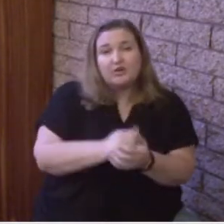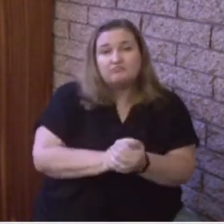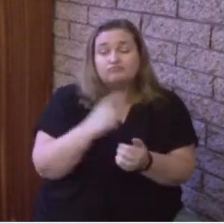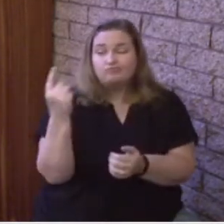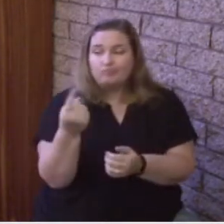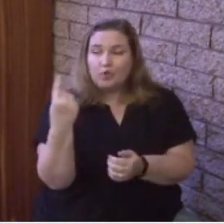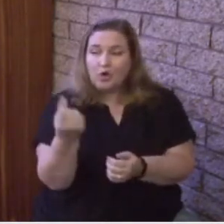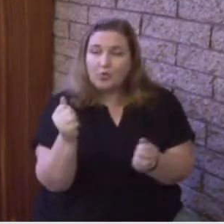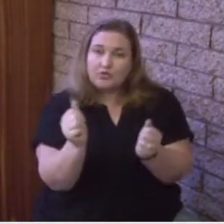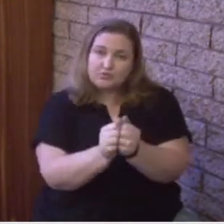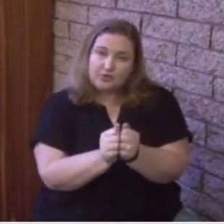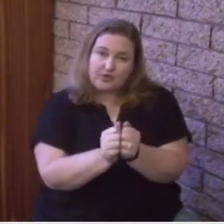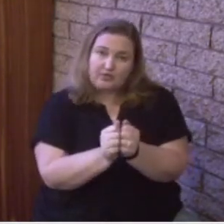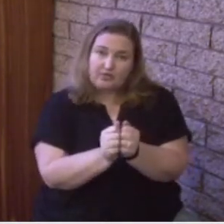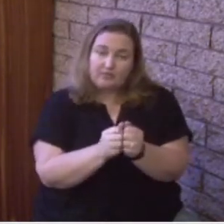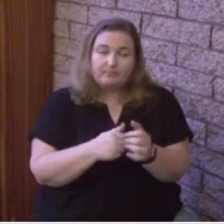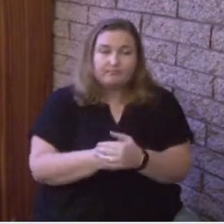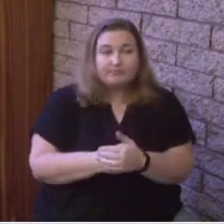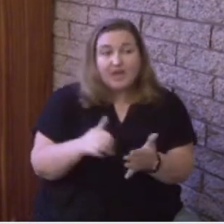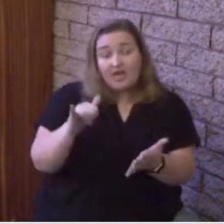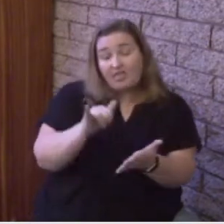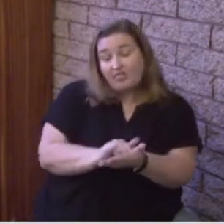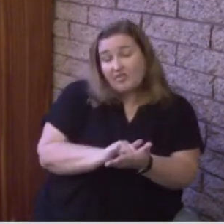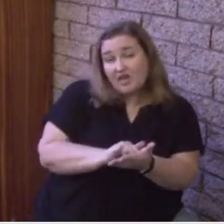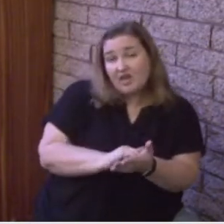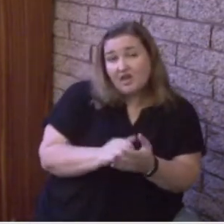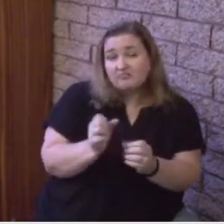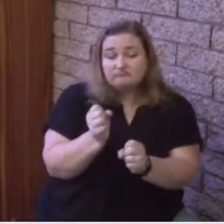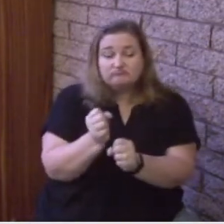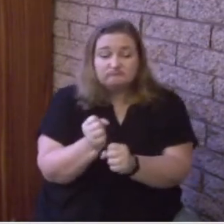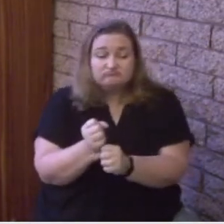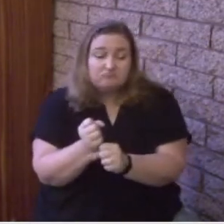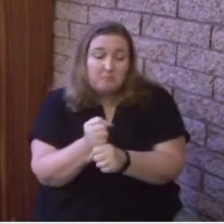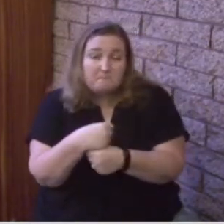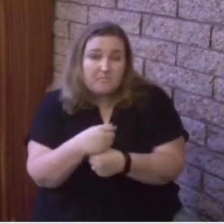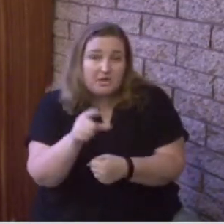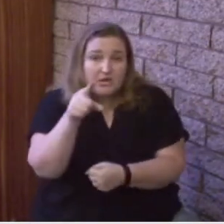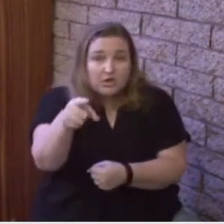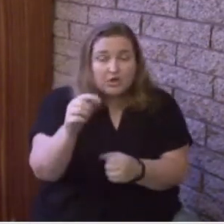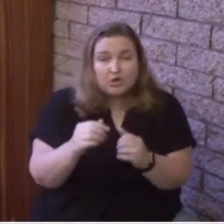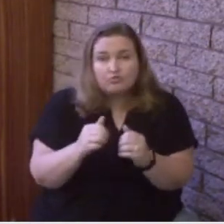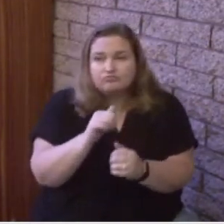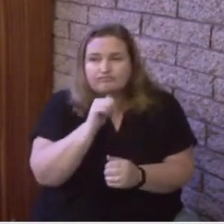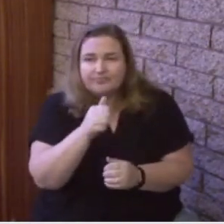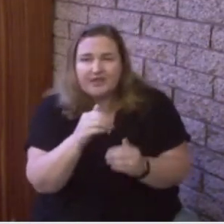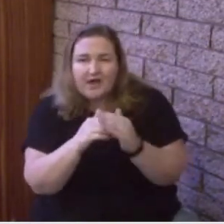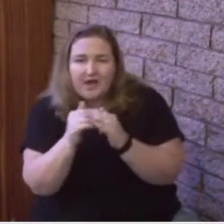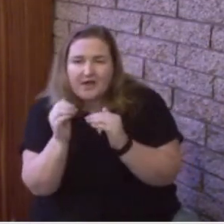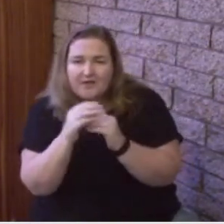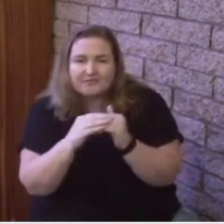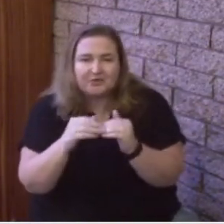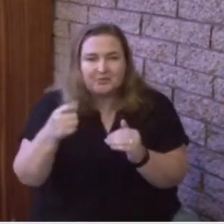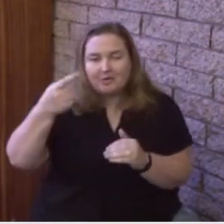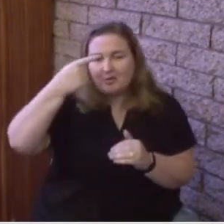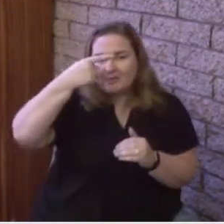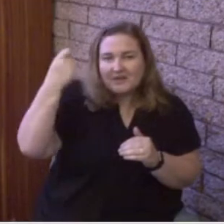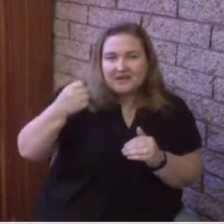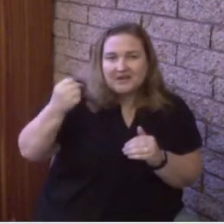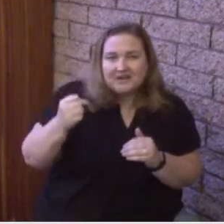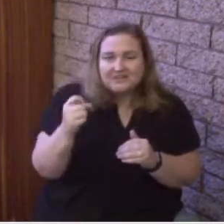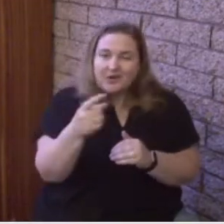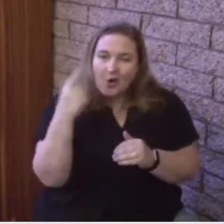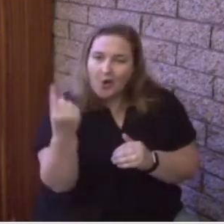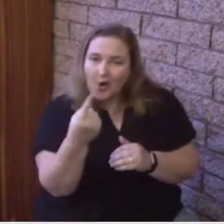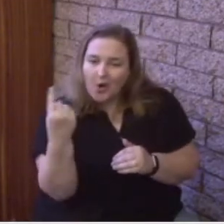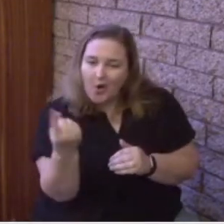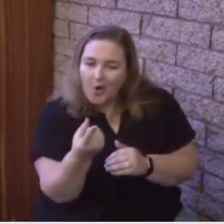Jesus and God the Father are here through every action. They witness every action that we do through